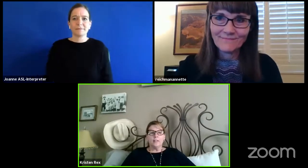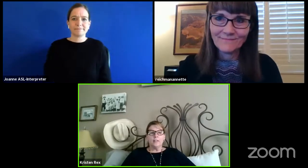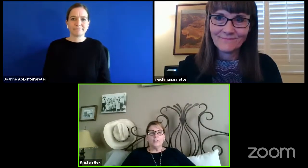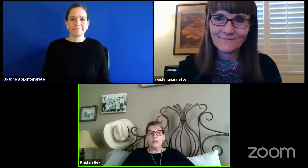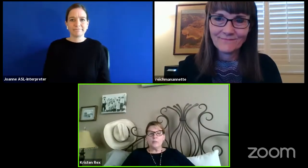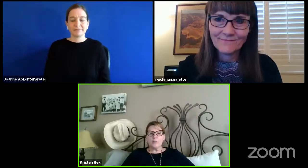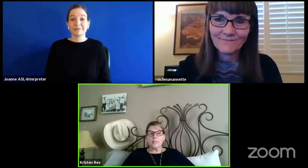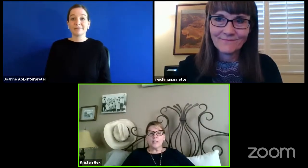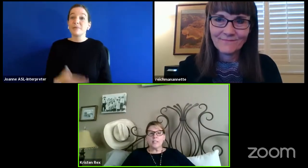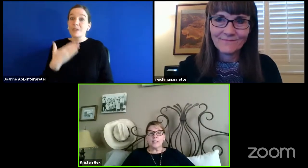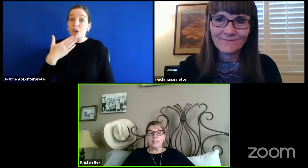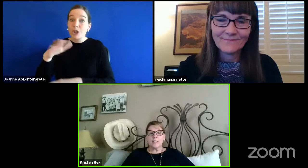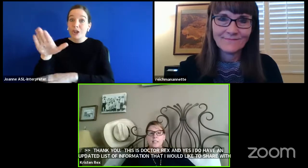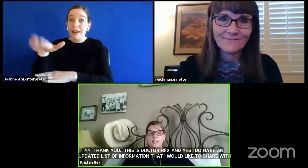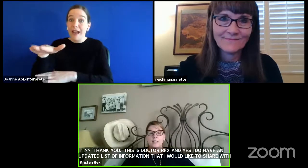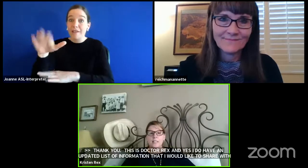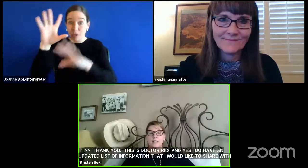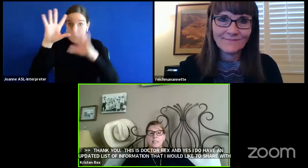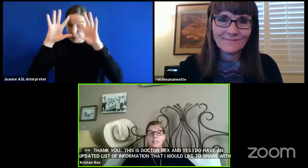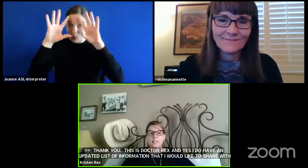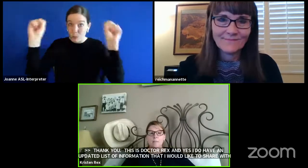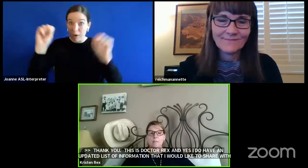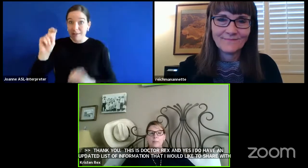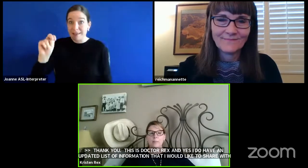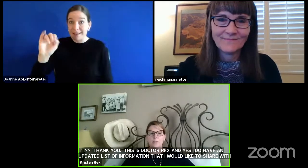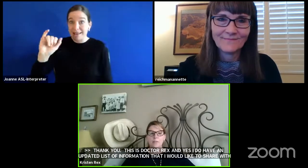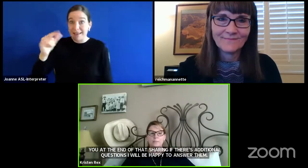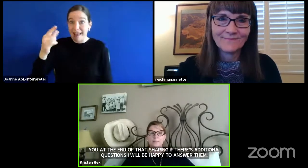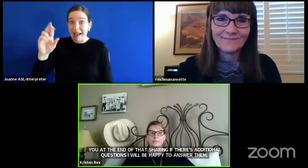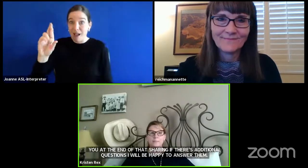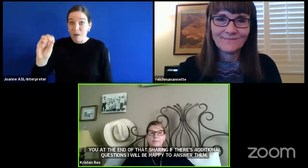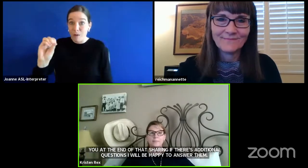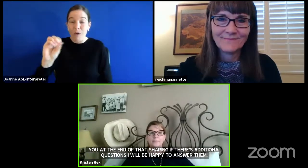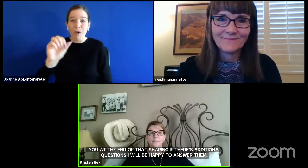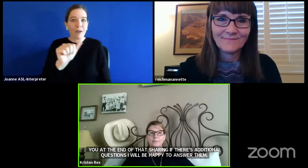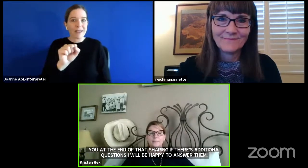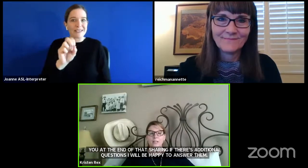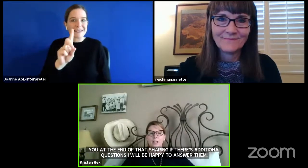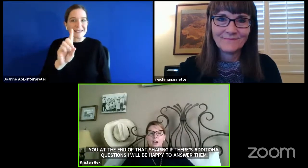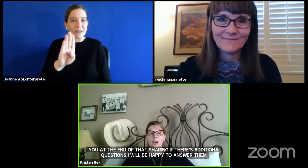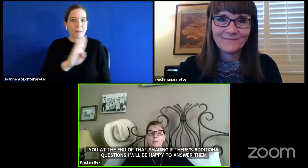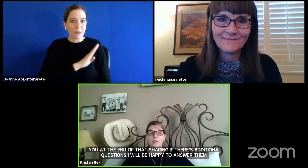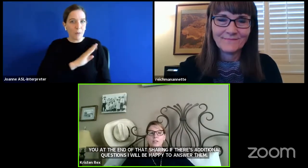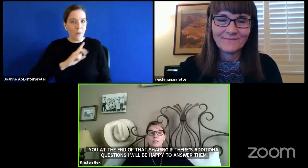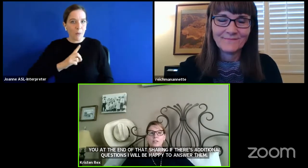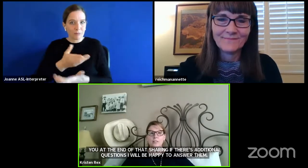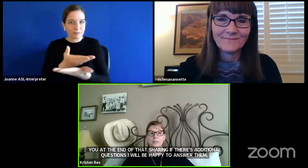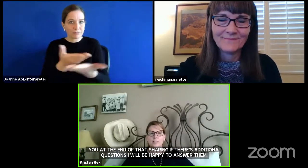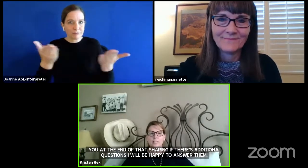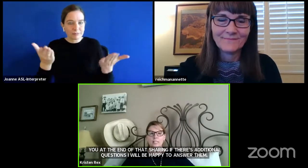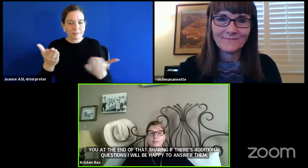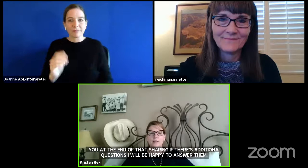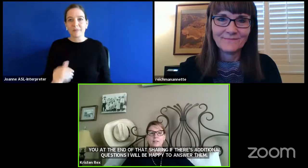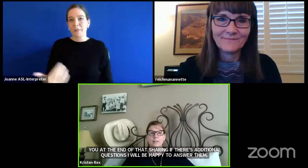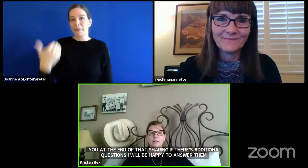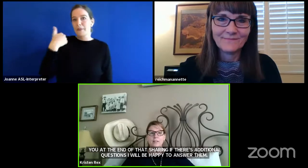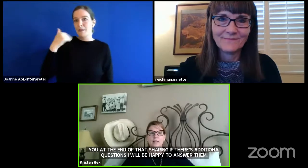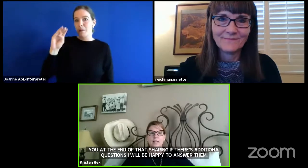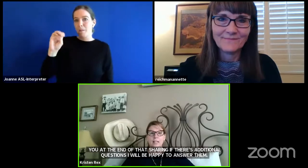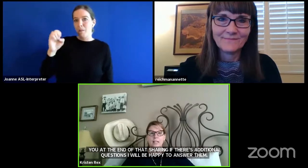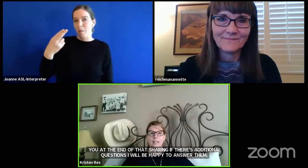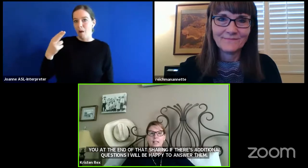Good afternoon, President Nigro and ASDB board members. On March 17th,